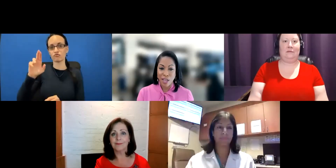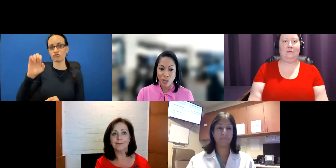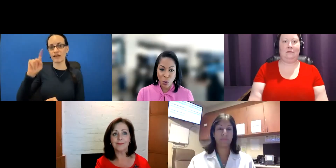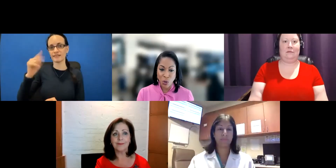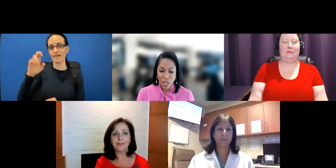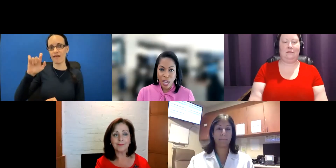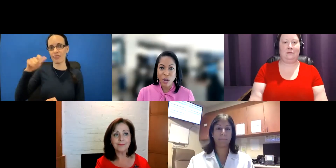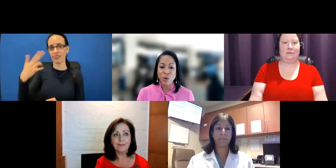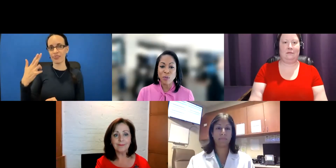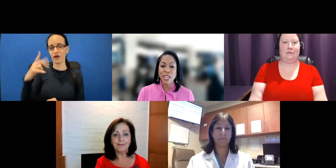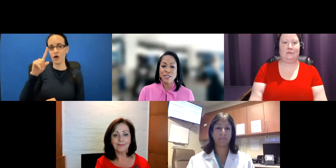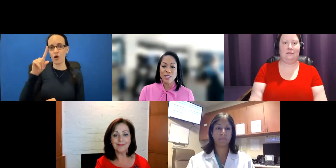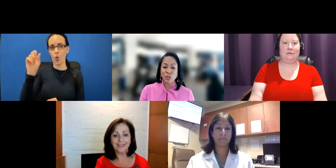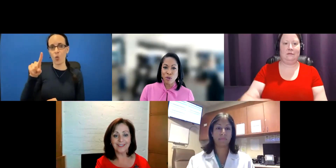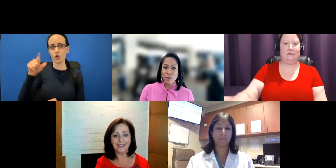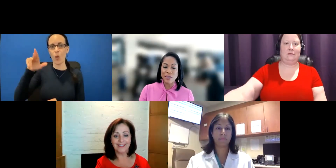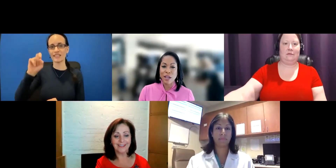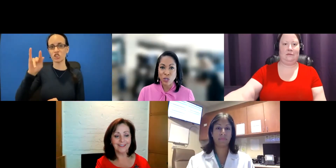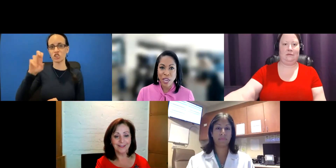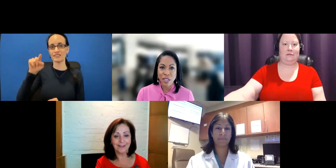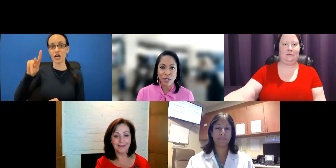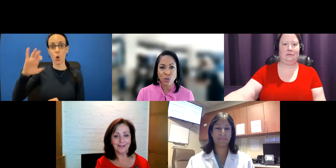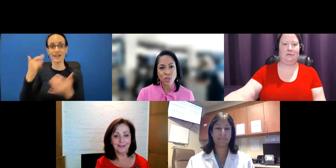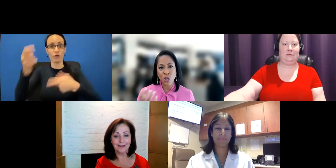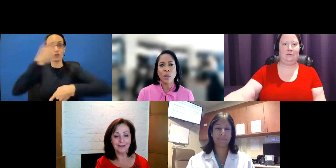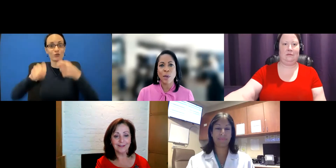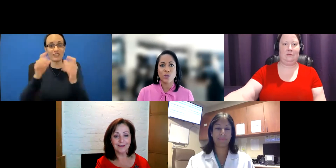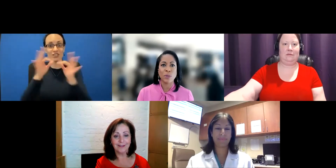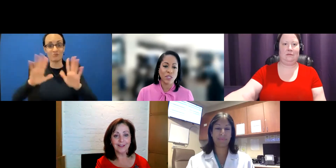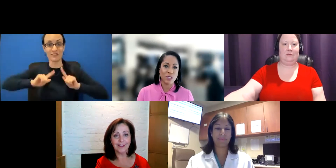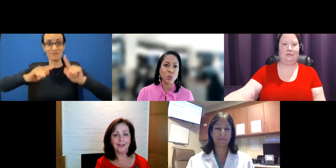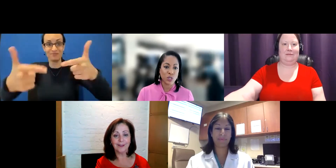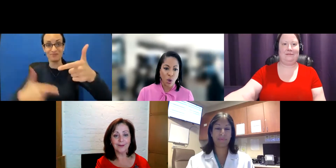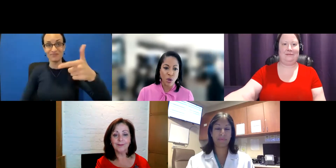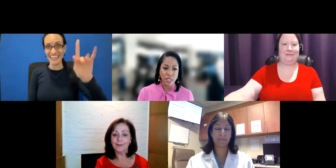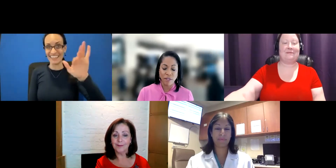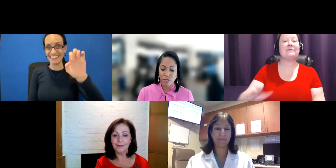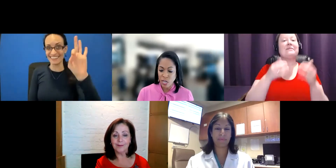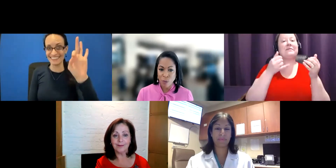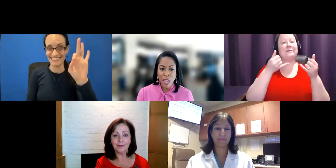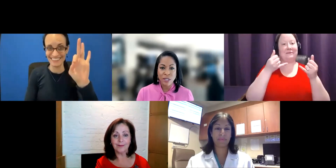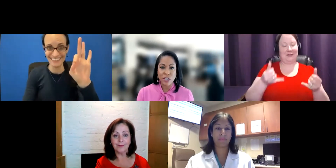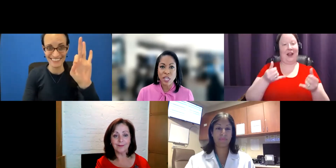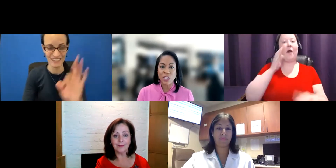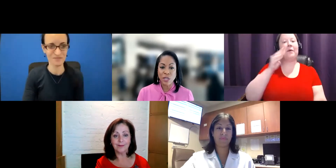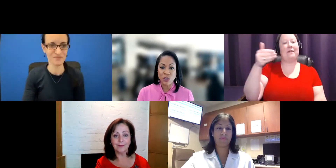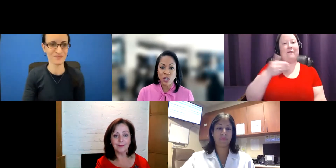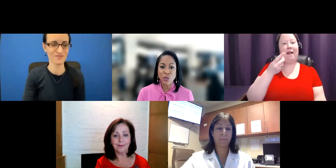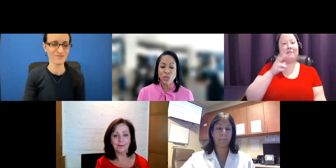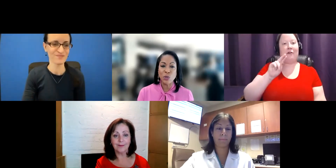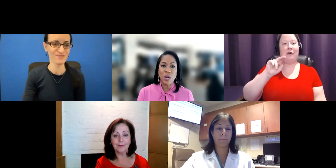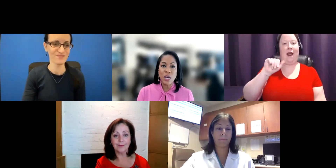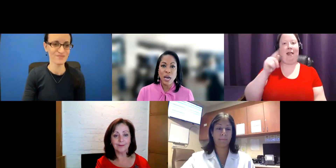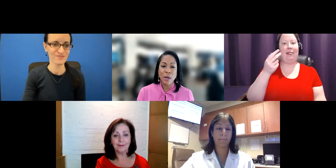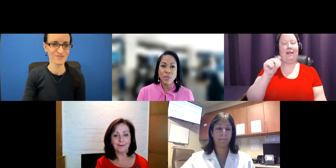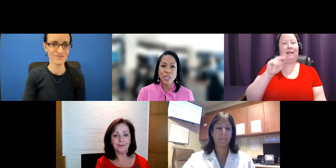.org. I want to bring in Dr. Brim and Dr. Nathan to sort of talk about some of the things that we saw in that video. Dr. Nathan, I'm going to start